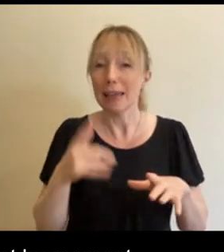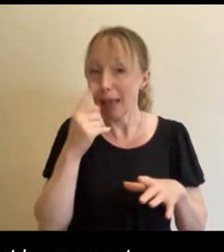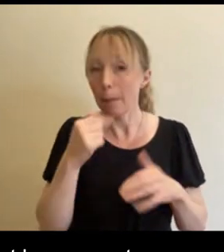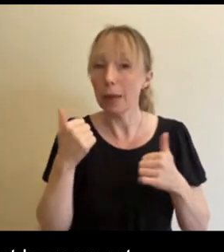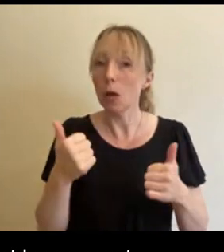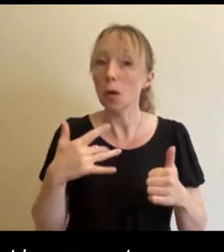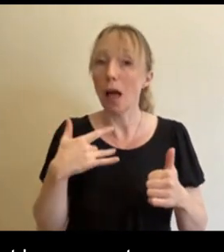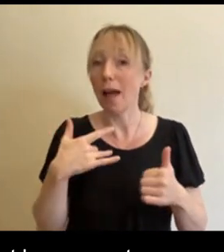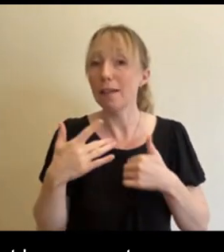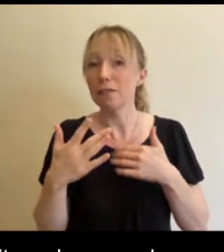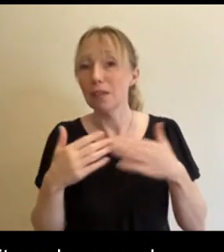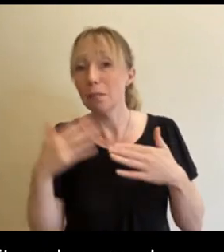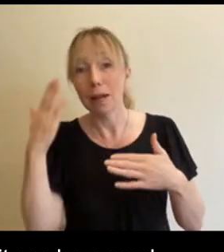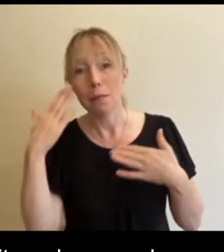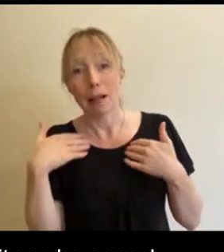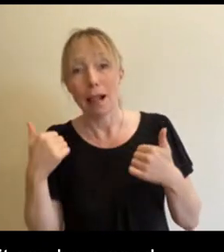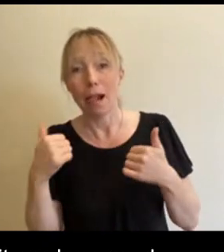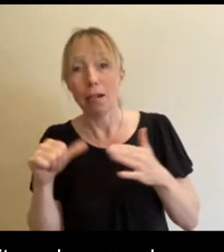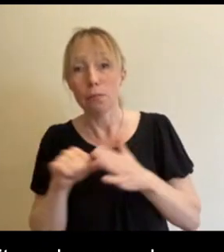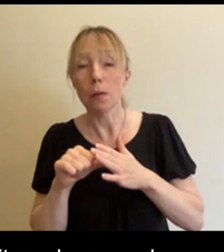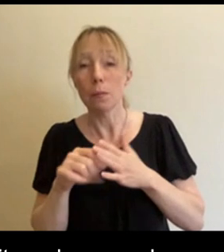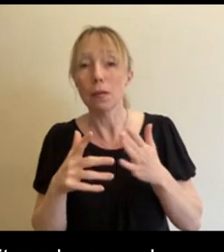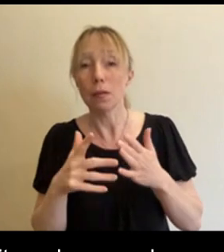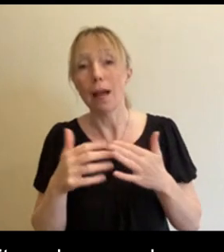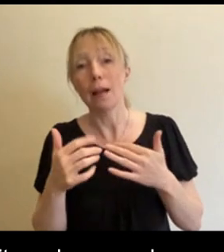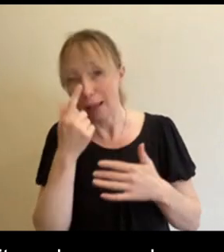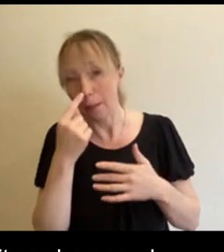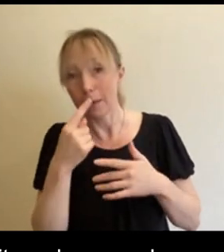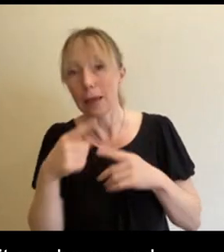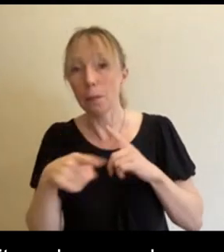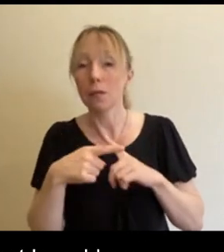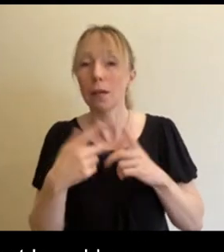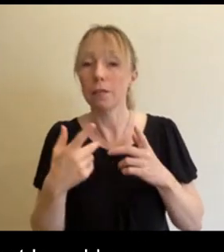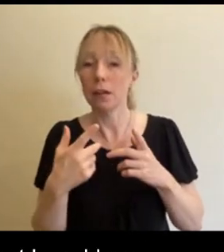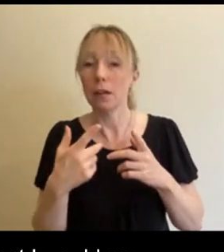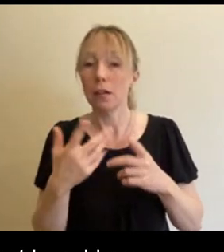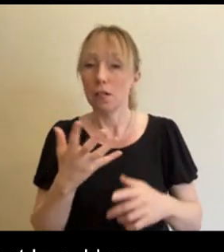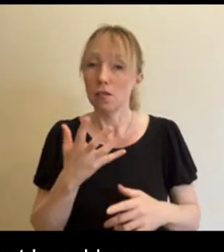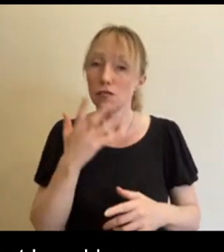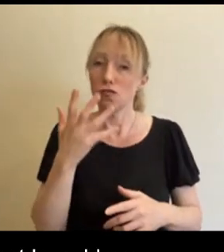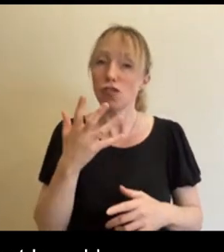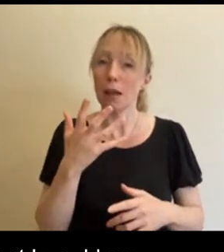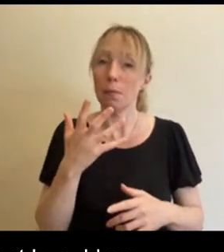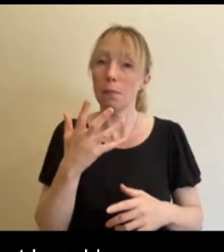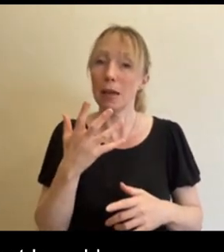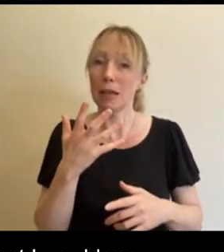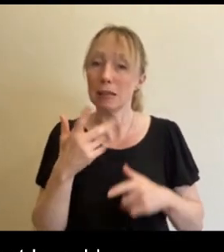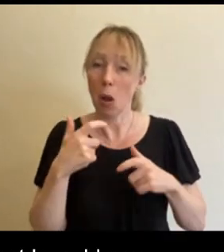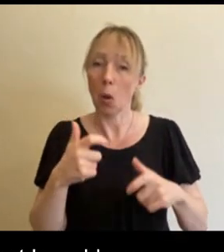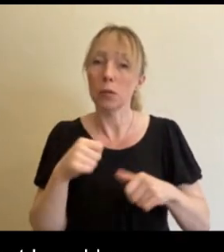I think is probably what I would say to people. And shame is a constant process of unlearning.